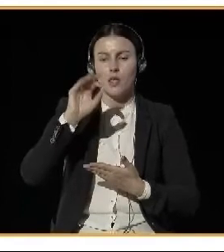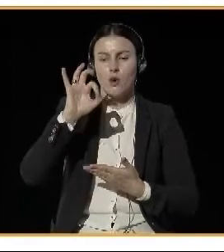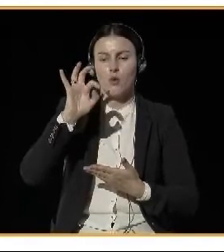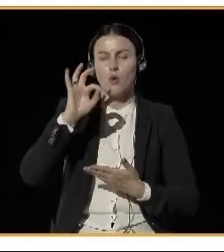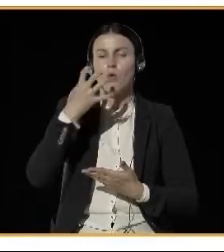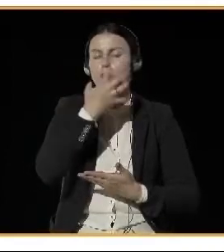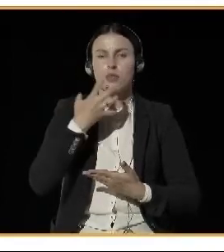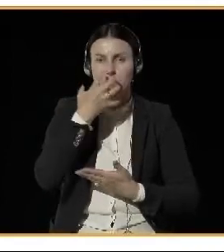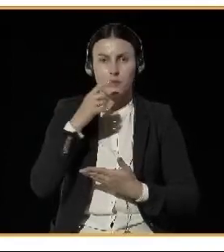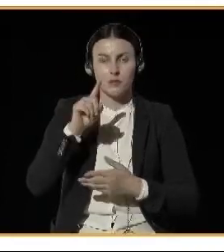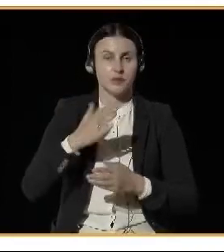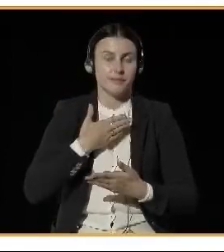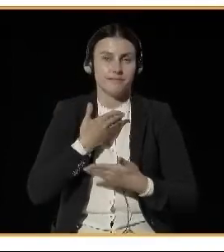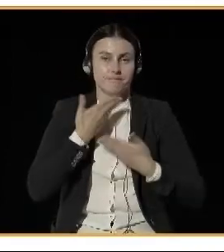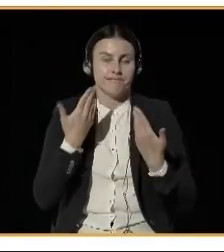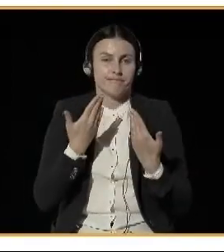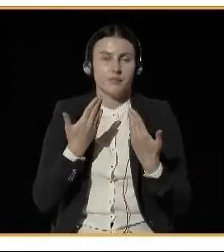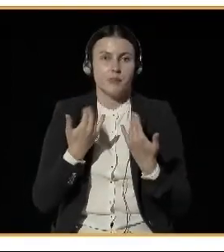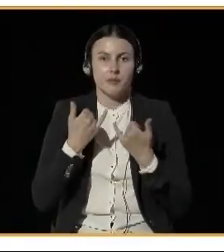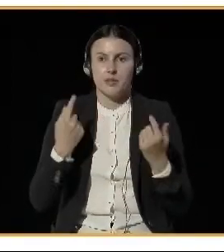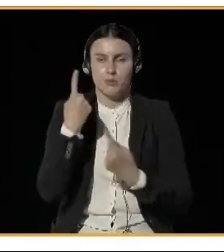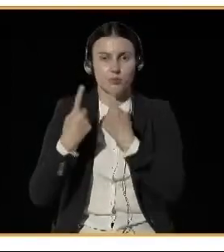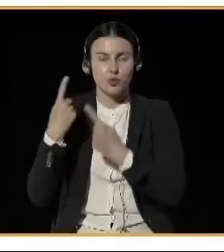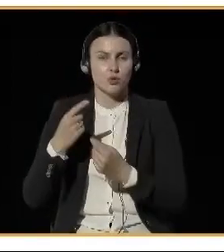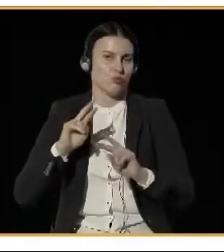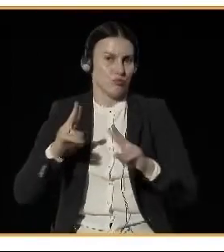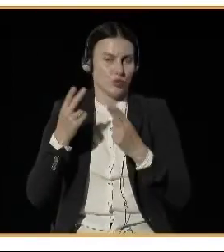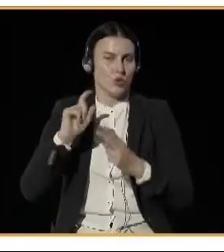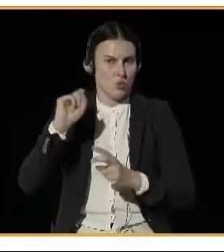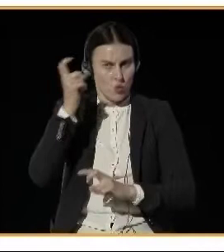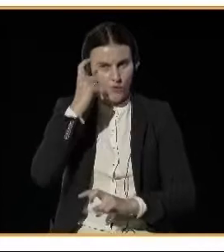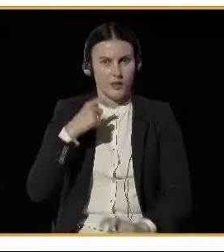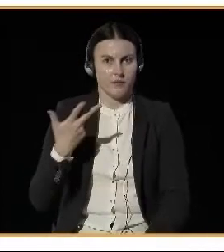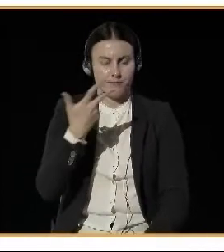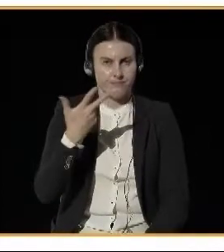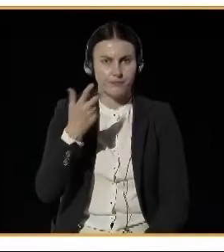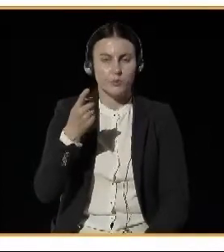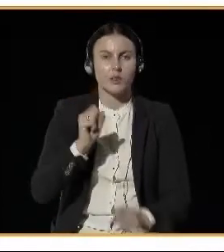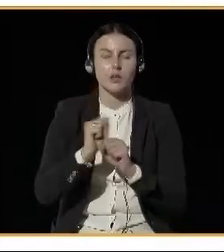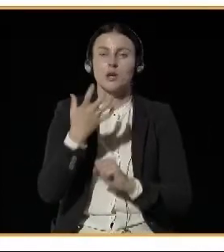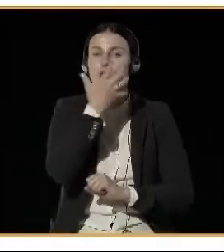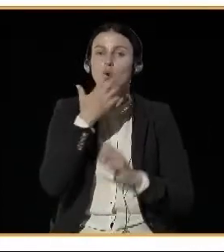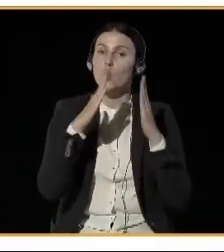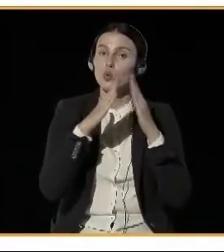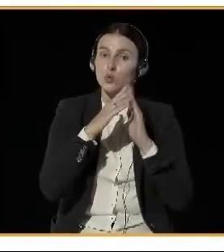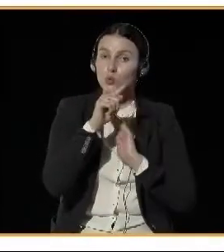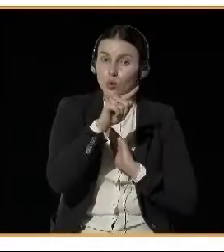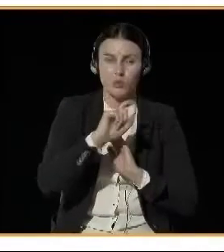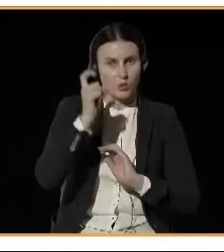And the house heating in Iceland is done by geothermal water.